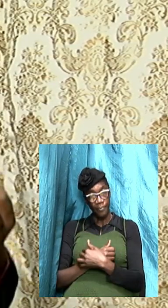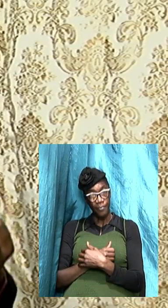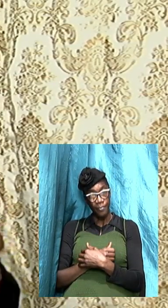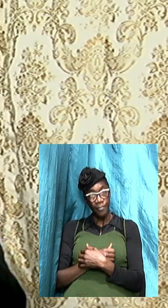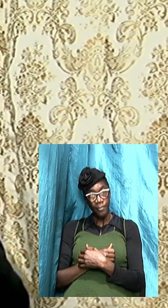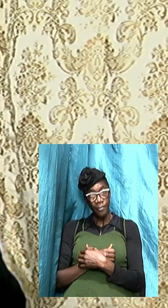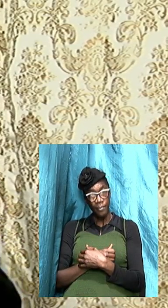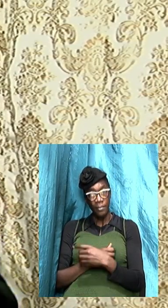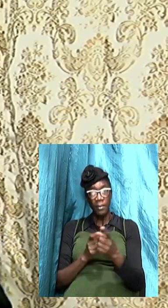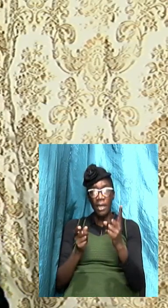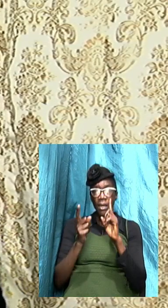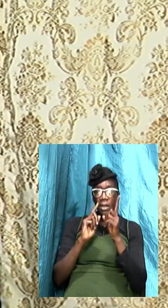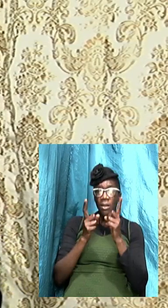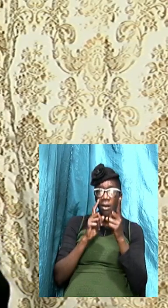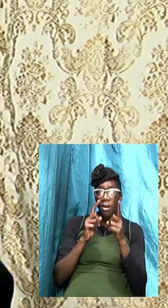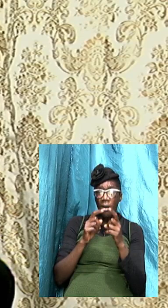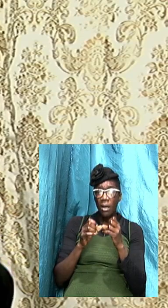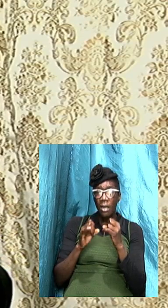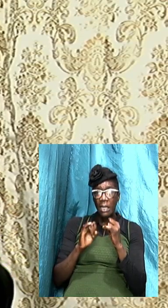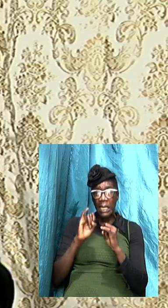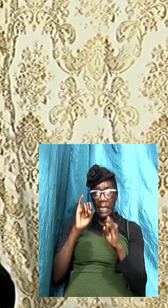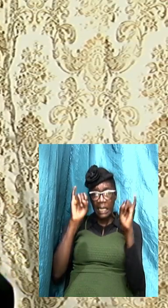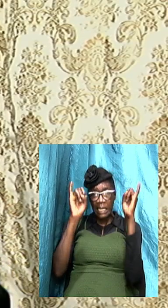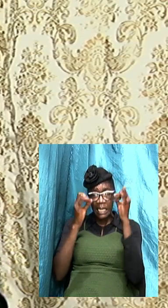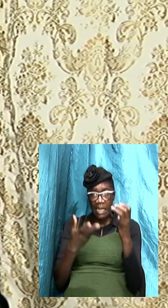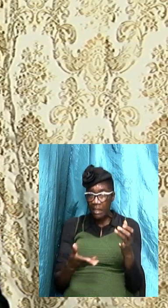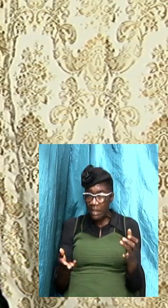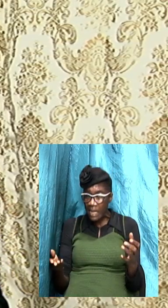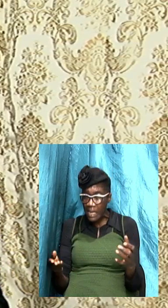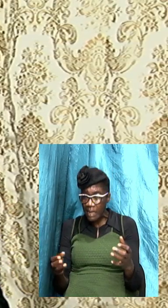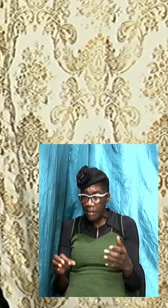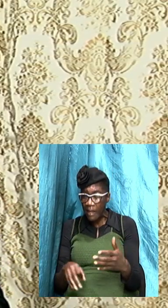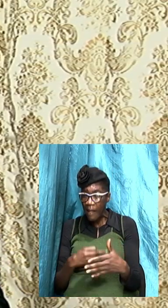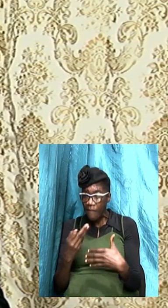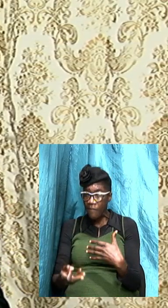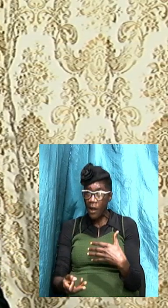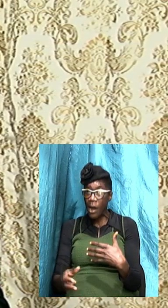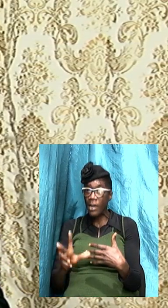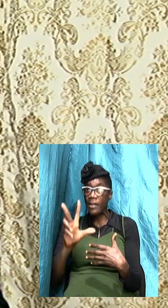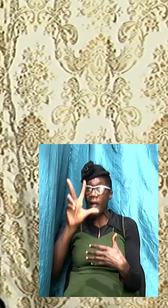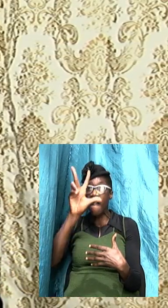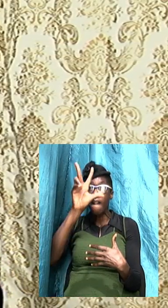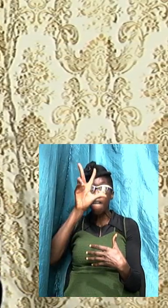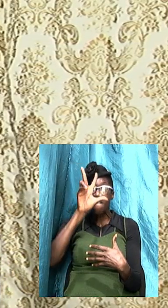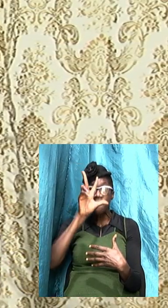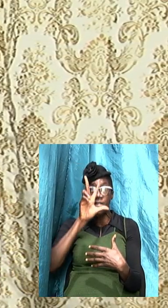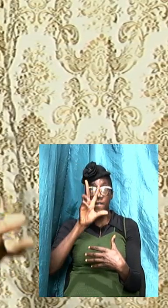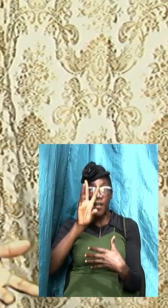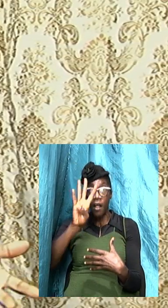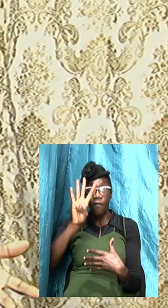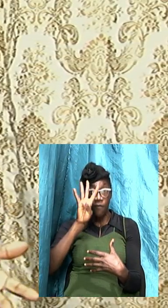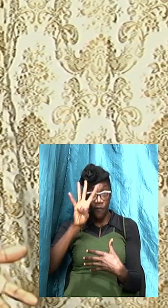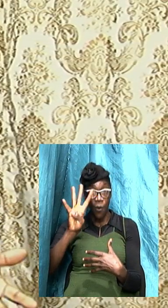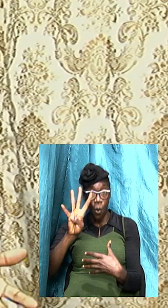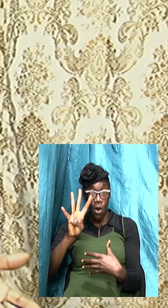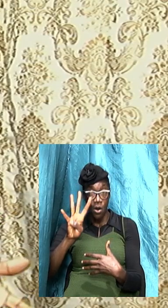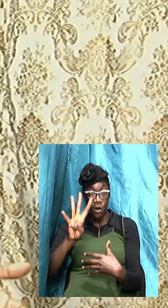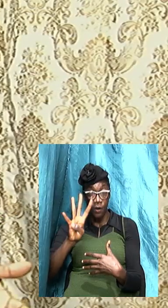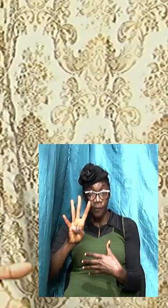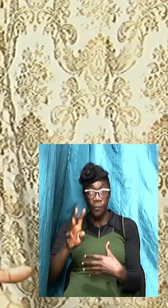discussion on issues it can fall into four categories it can be an unbiblical